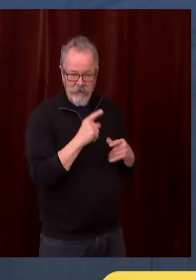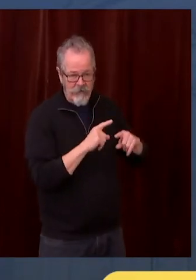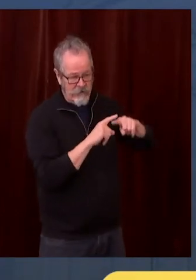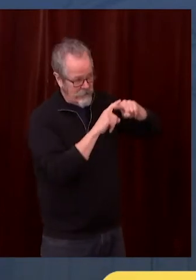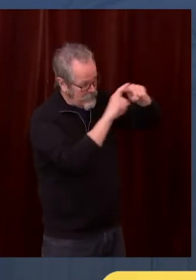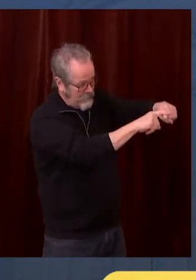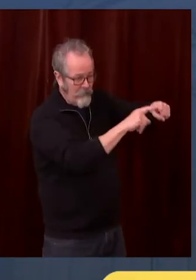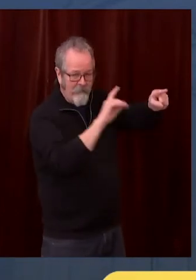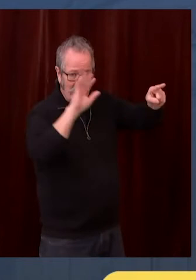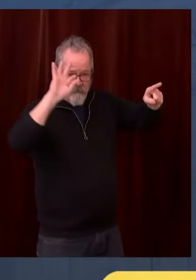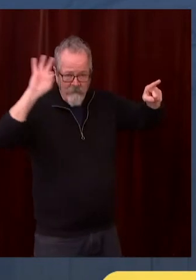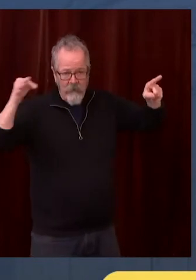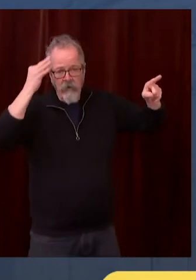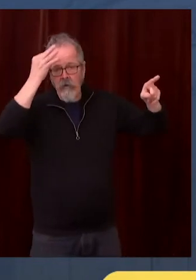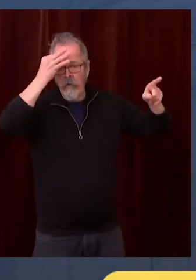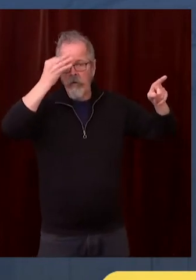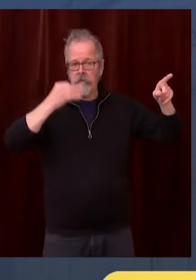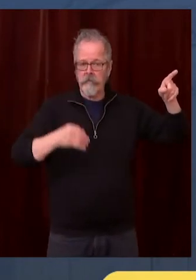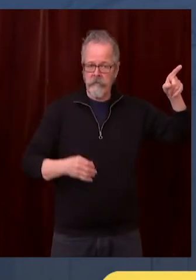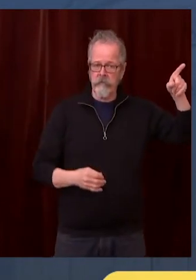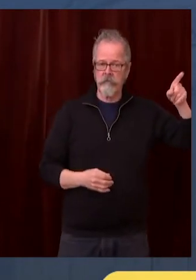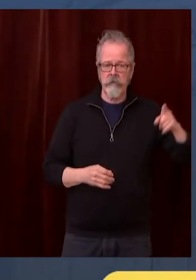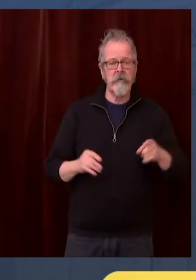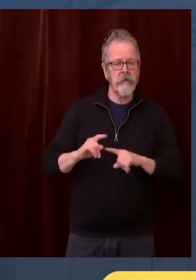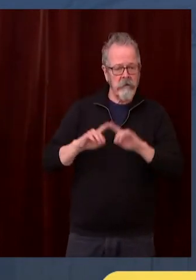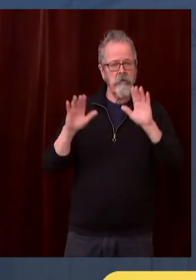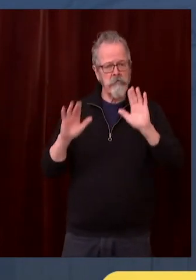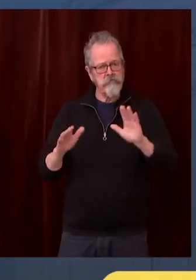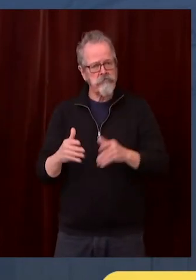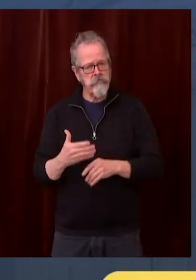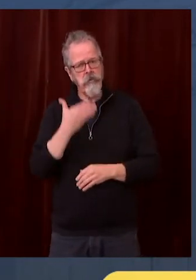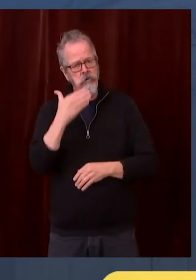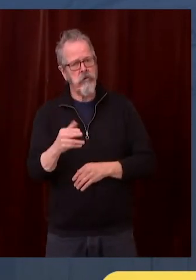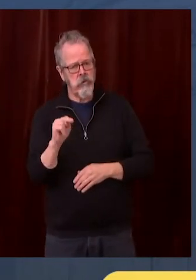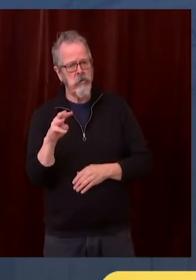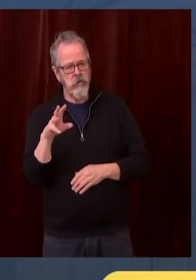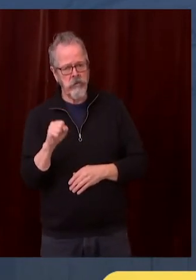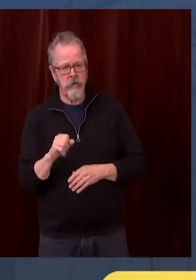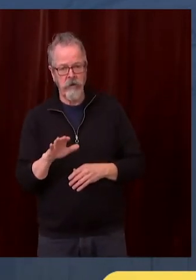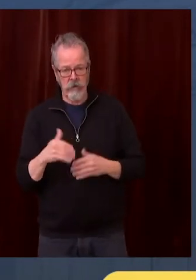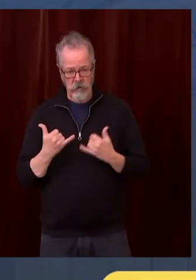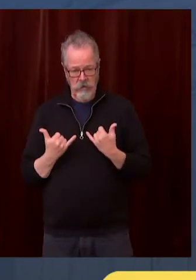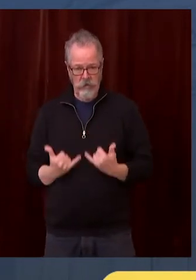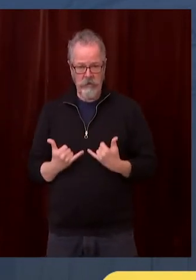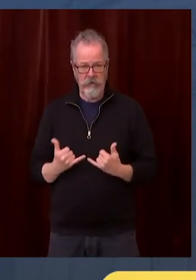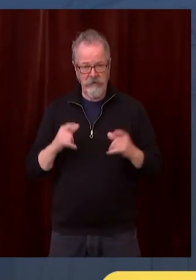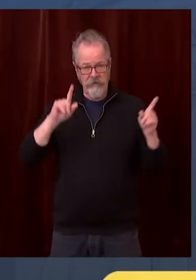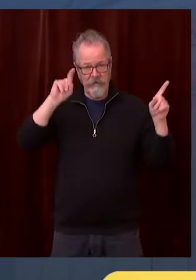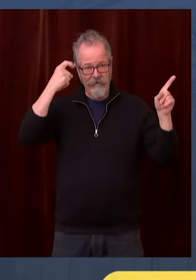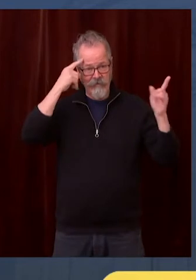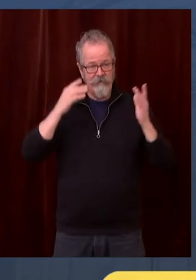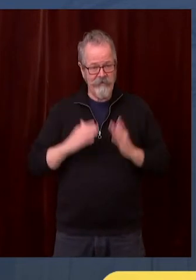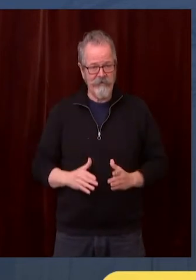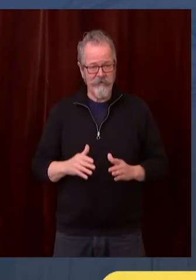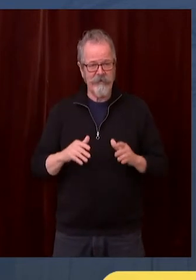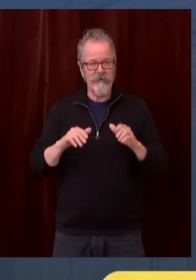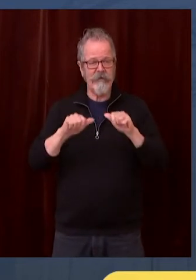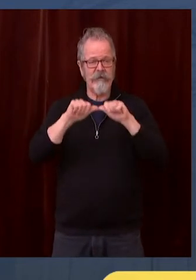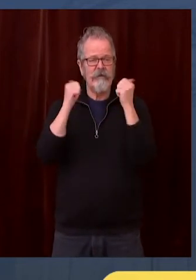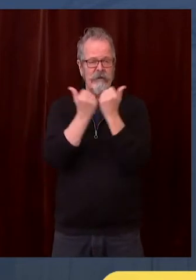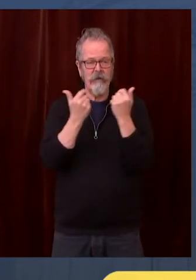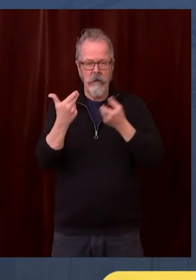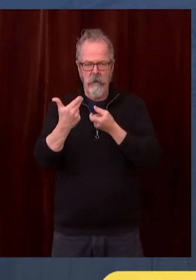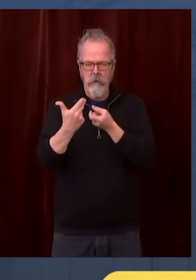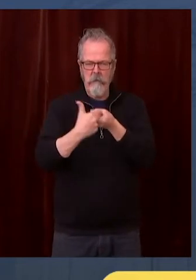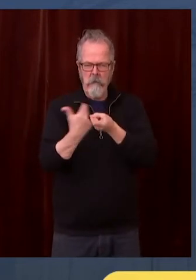that front, we were on a call today, the Governor's Association, with the Biden administration vaccine team.